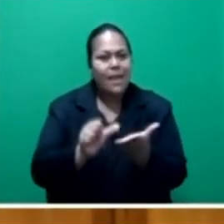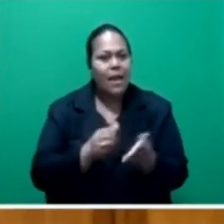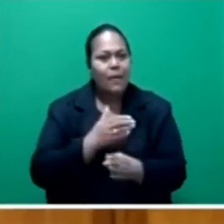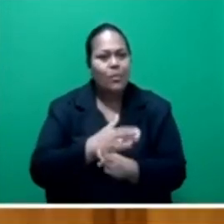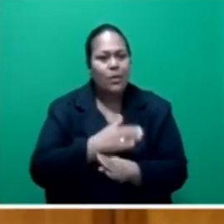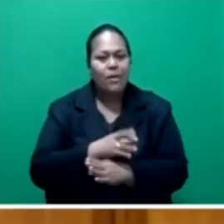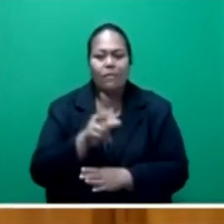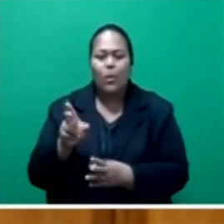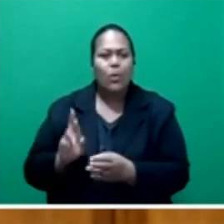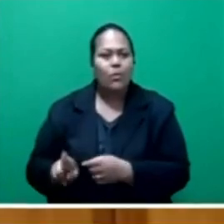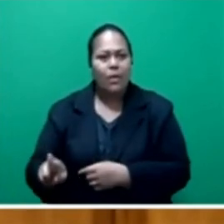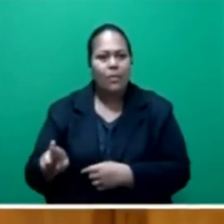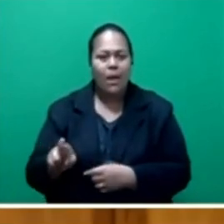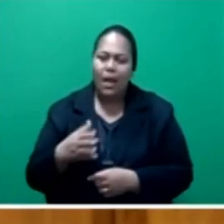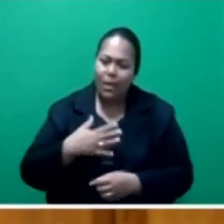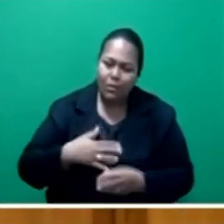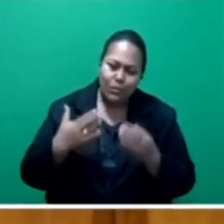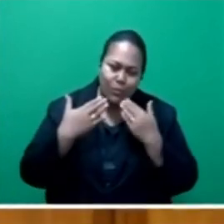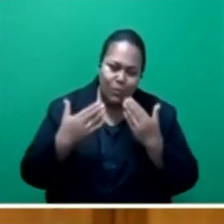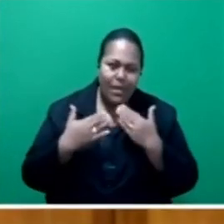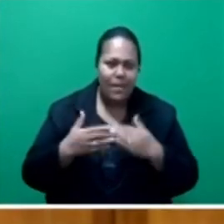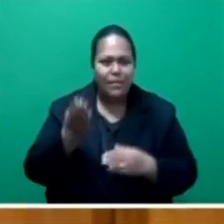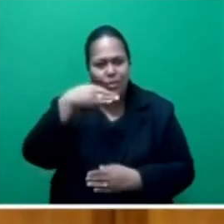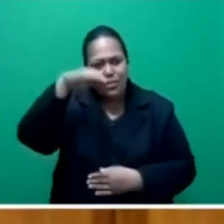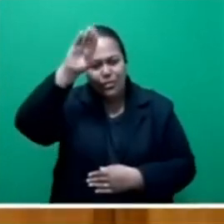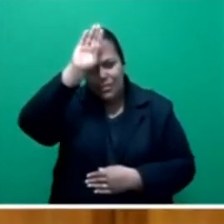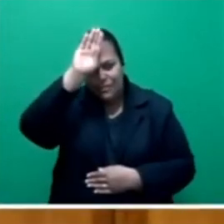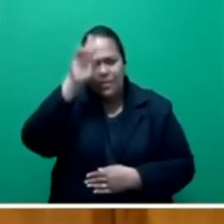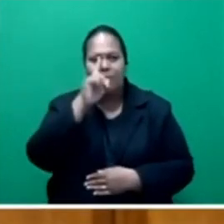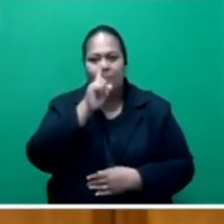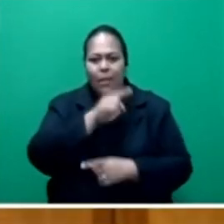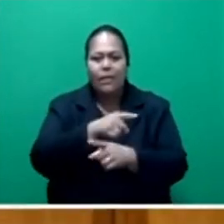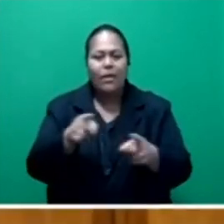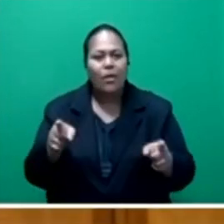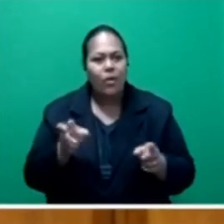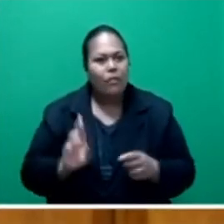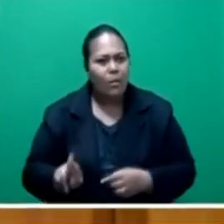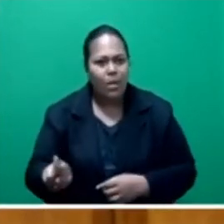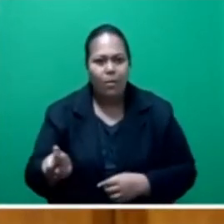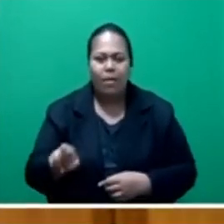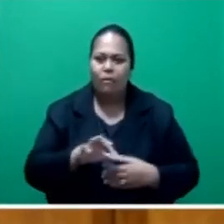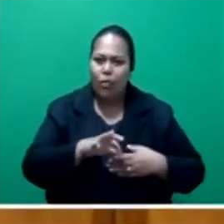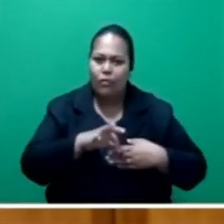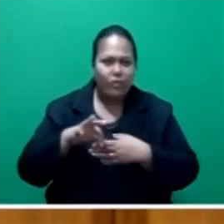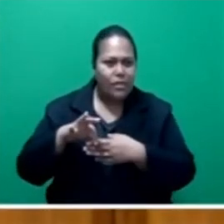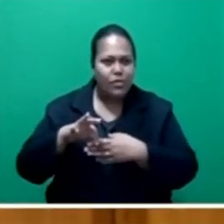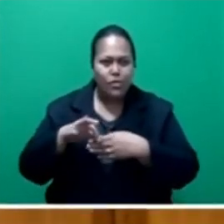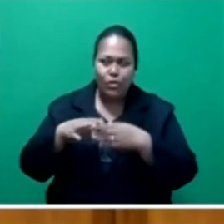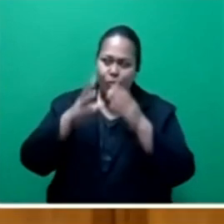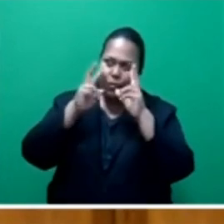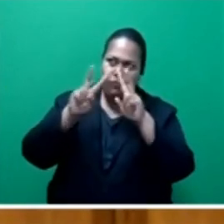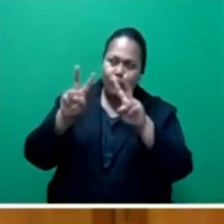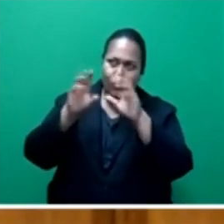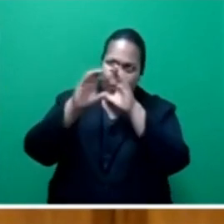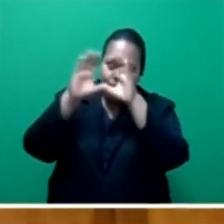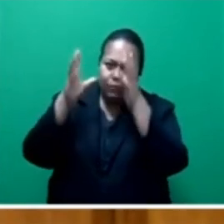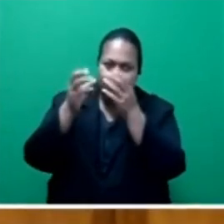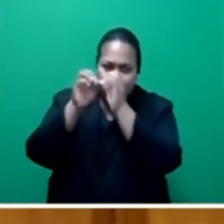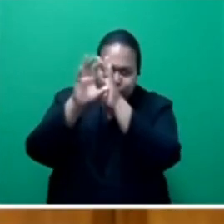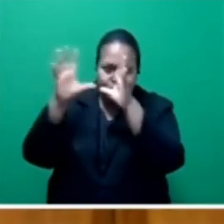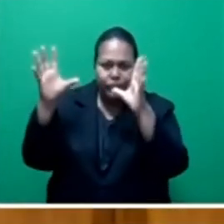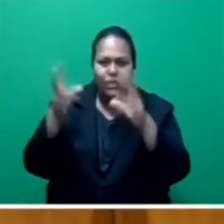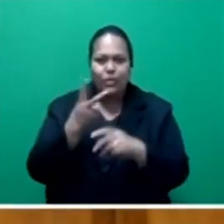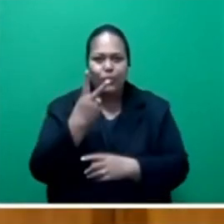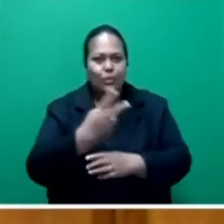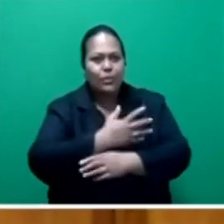chiefs and people of Rewa for their visionary leadership, contribution, and cooperation and collaboration at the two